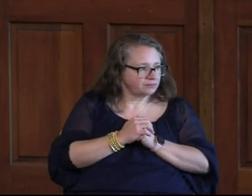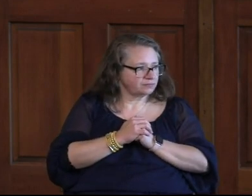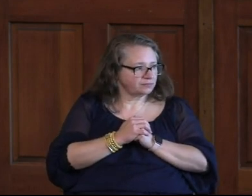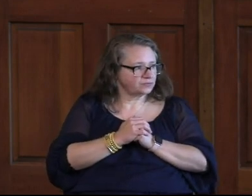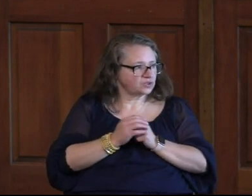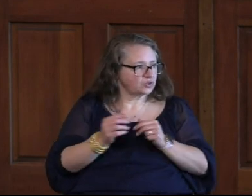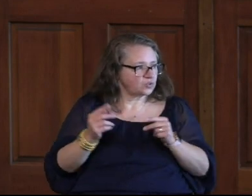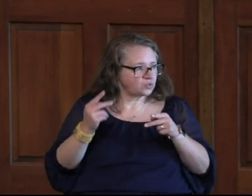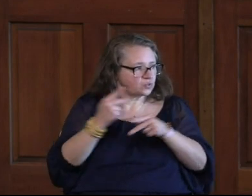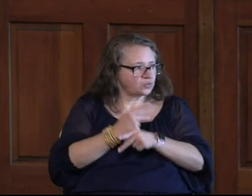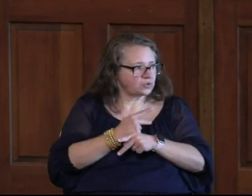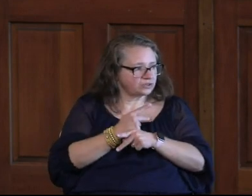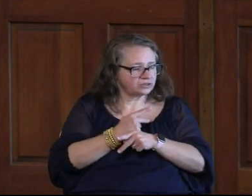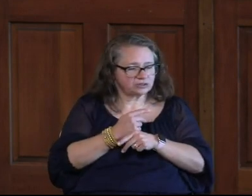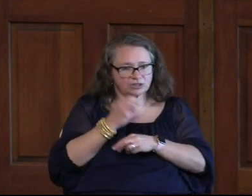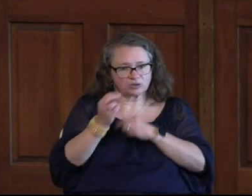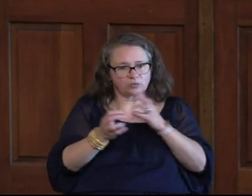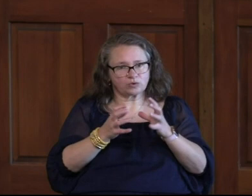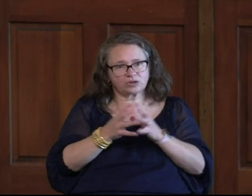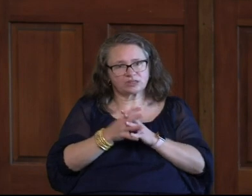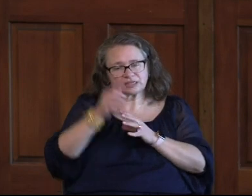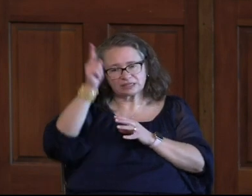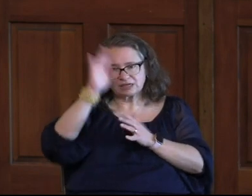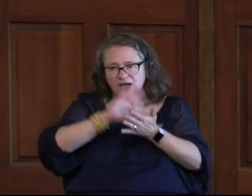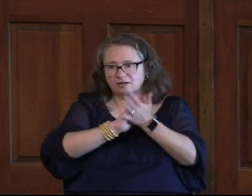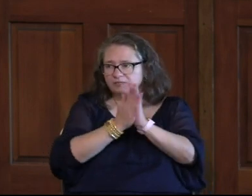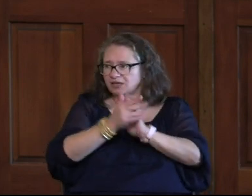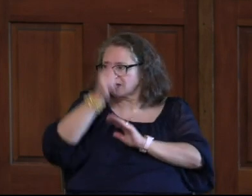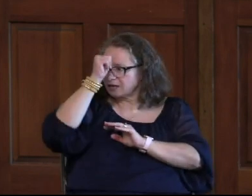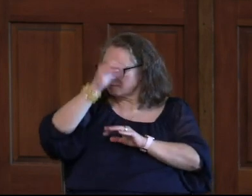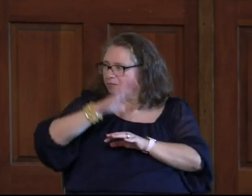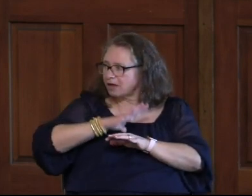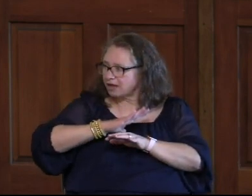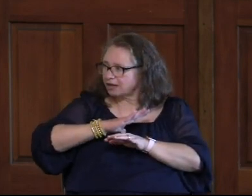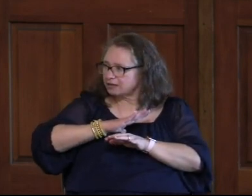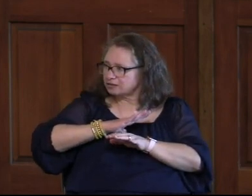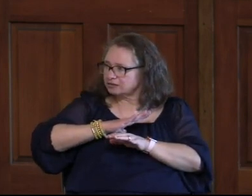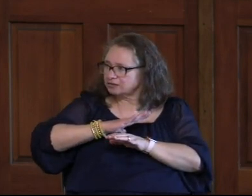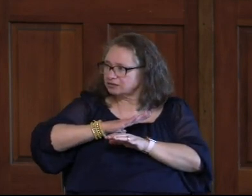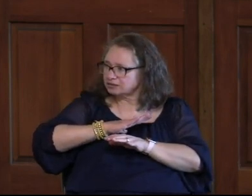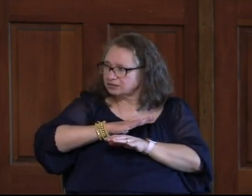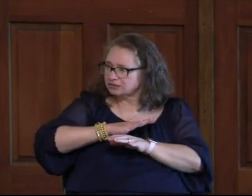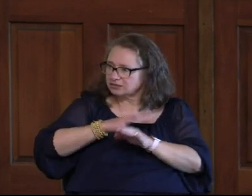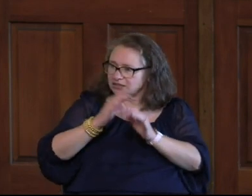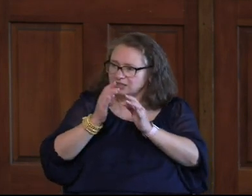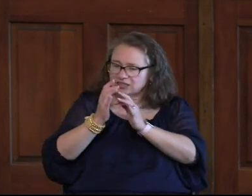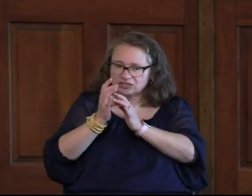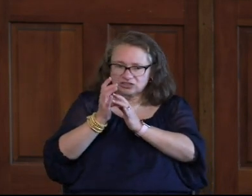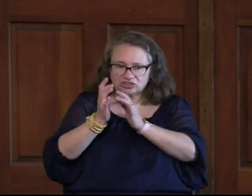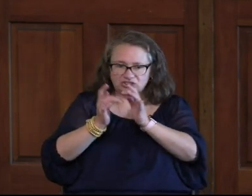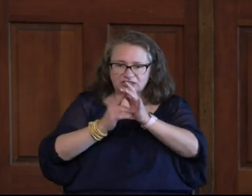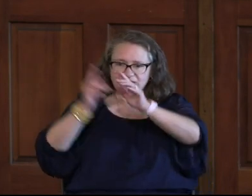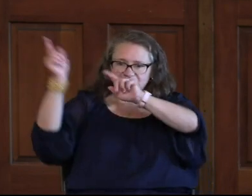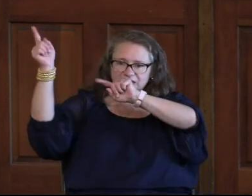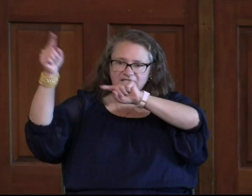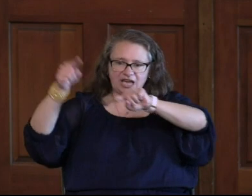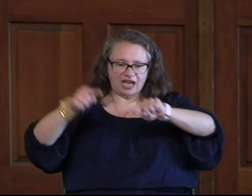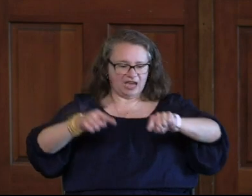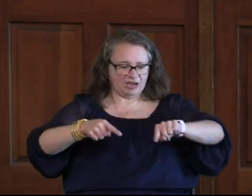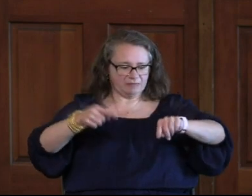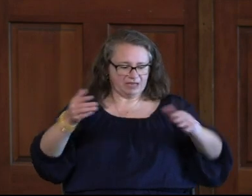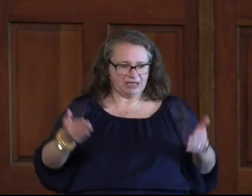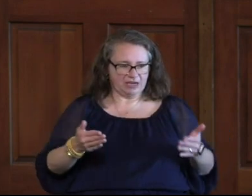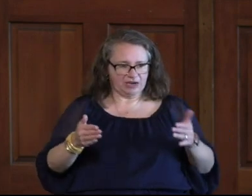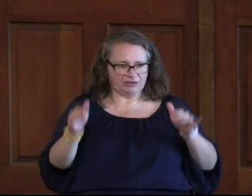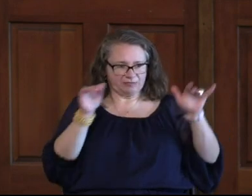That's The Worst Thing That's Ever Happened In The World God Became Man The Creator Condescended And Became Like Us